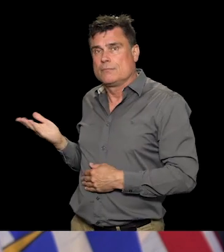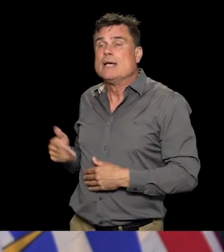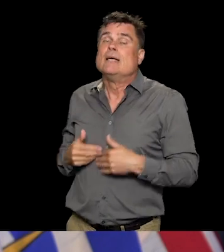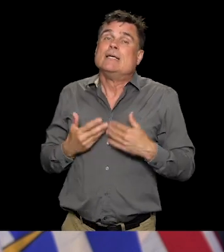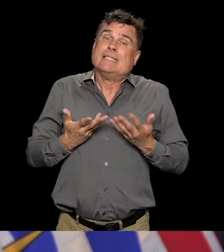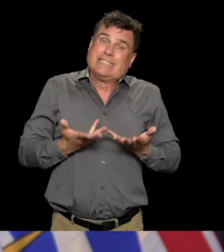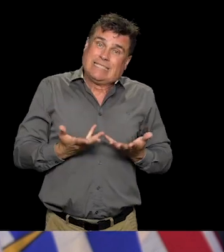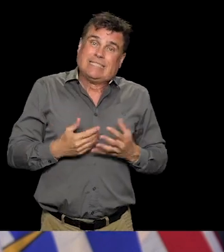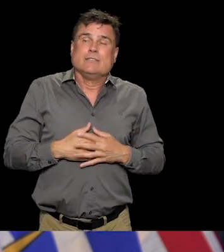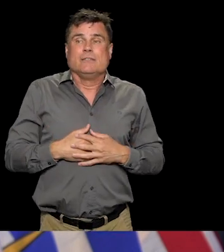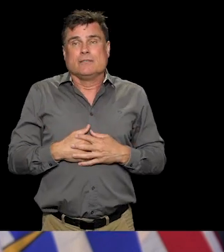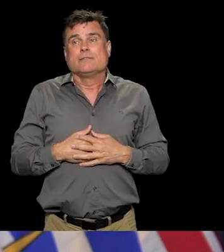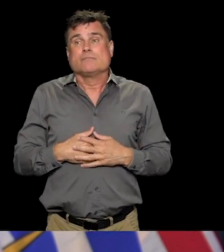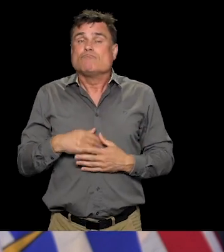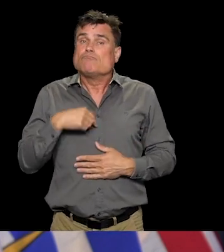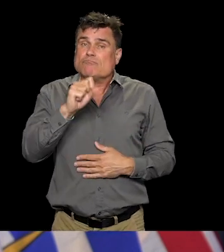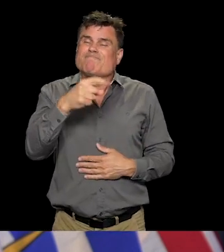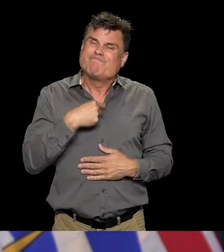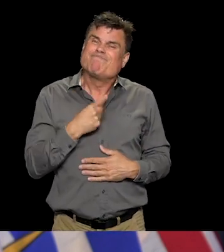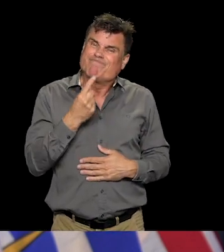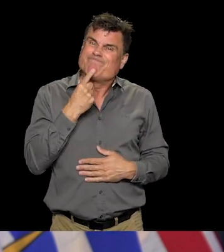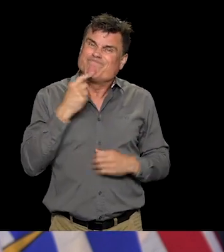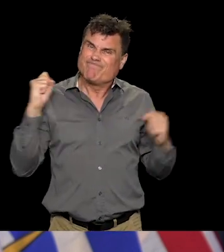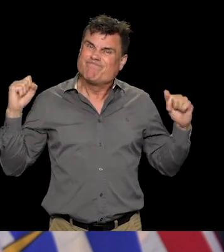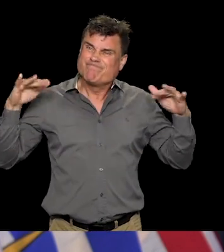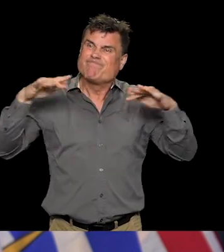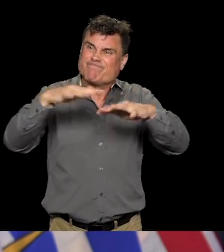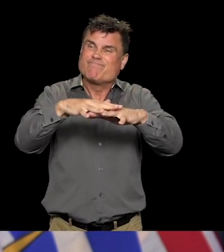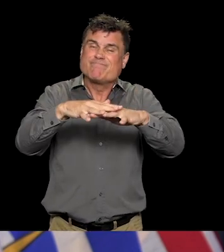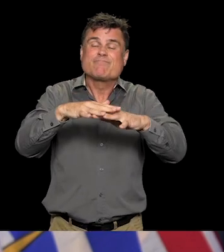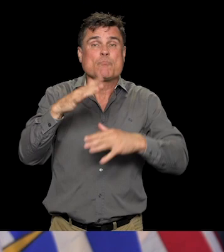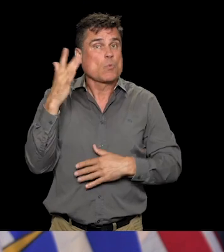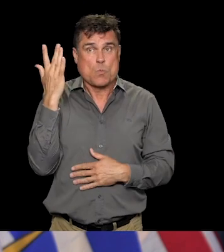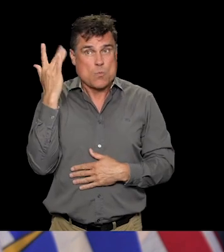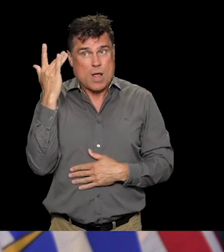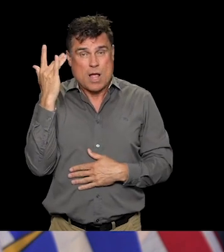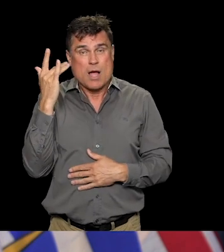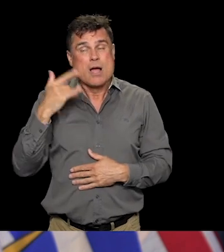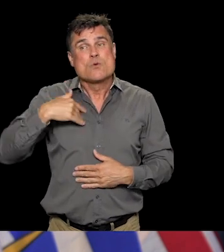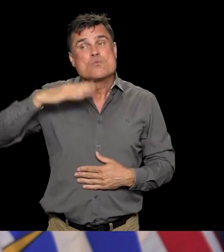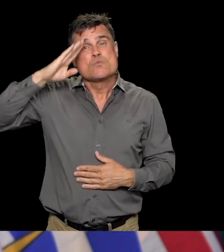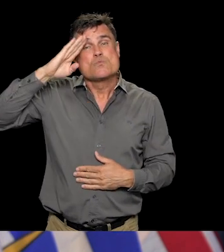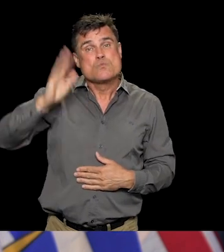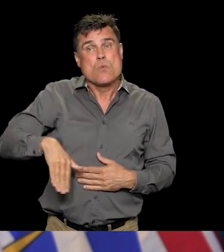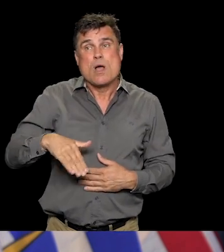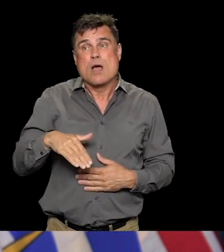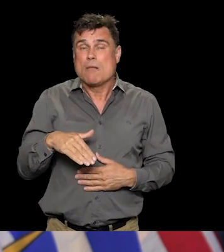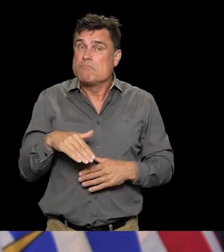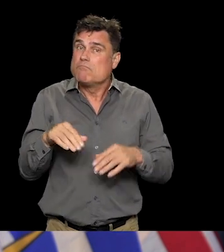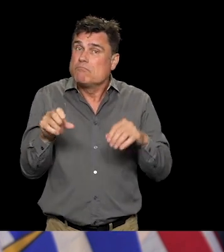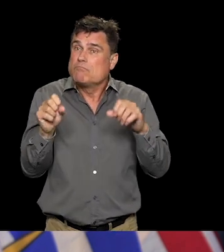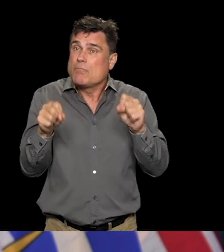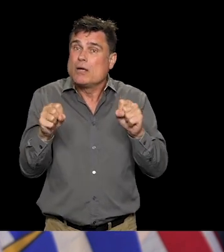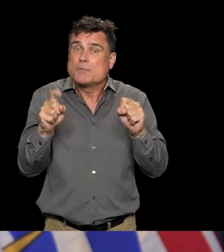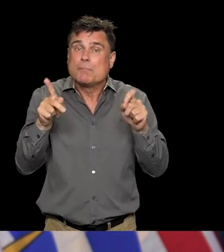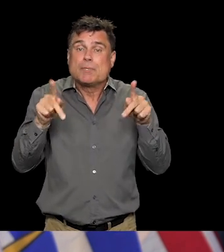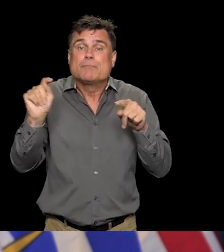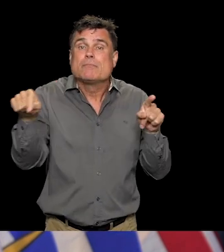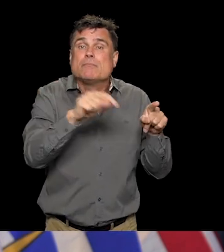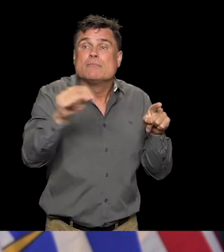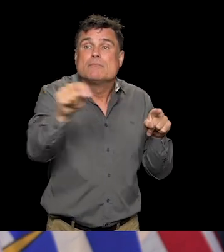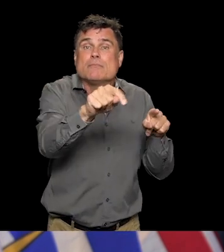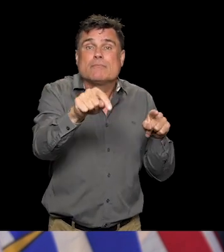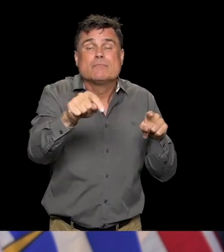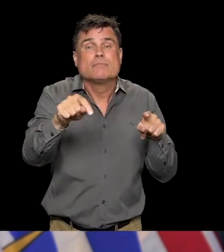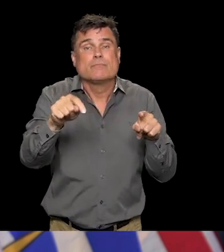because I know there are very effective ways for small groups of people to demonstrate these important issues and to do it peacefully and